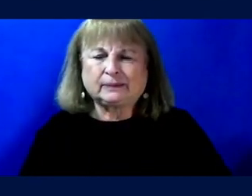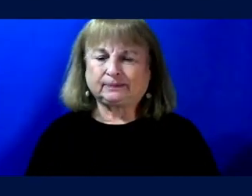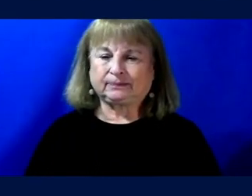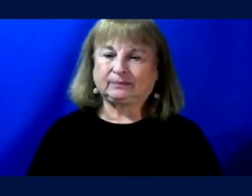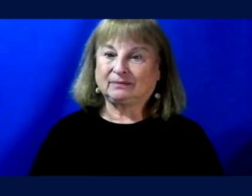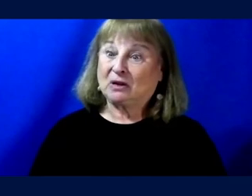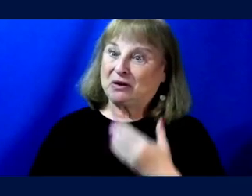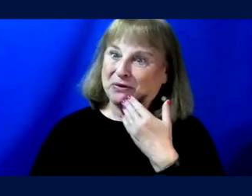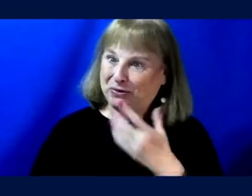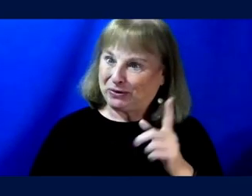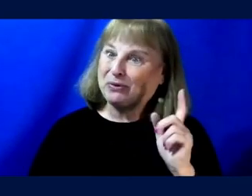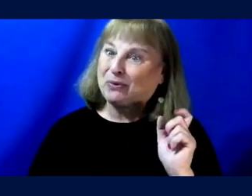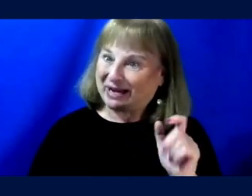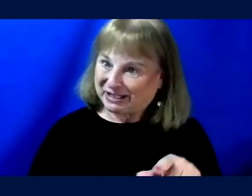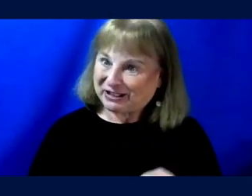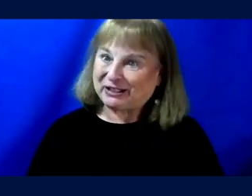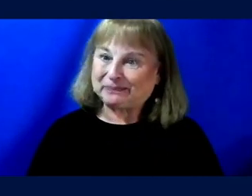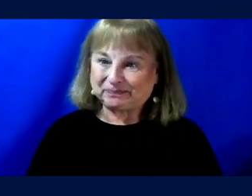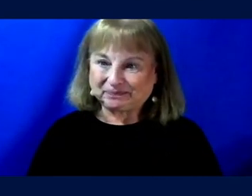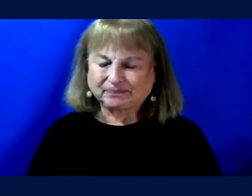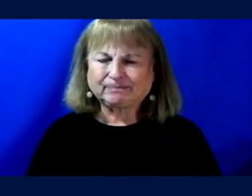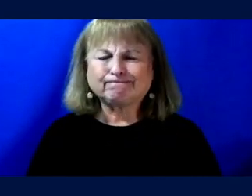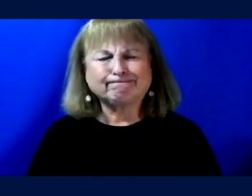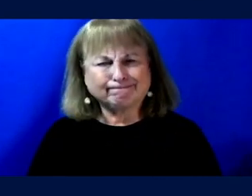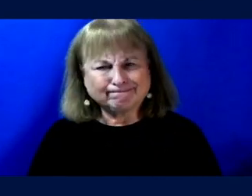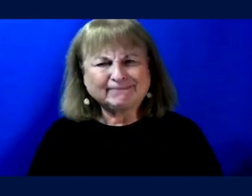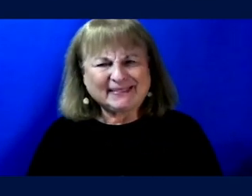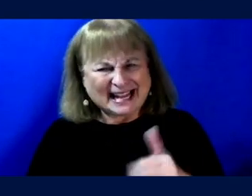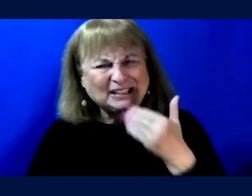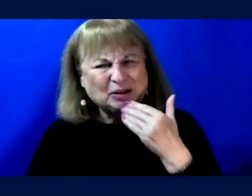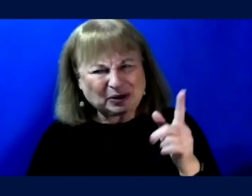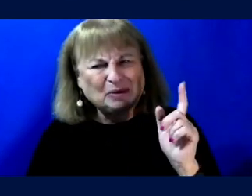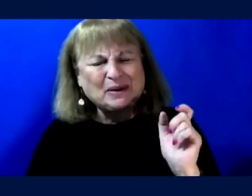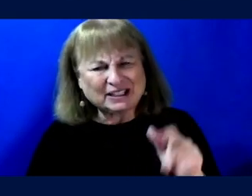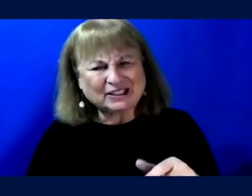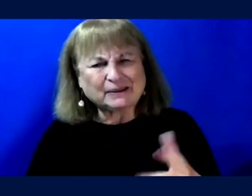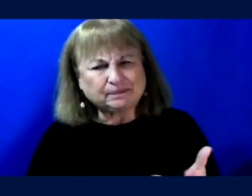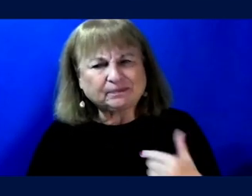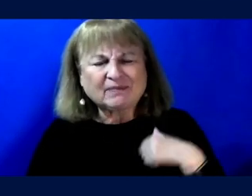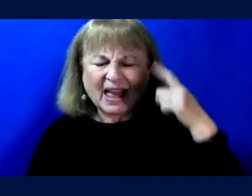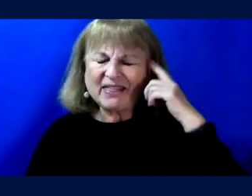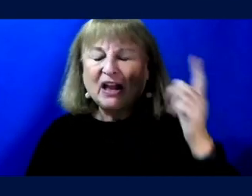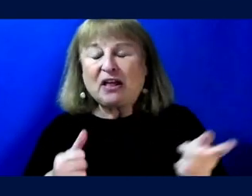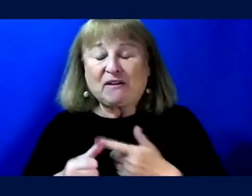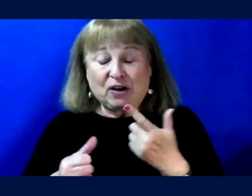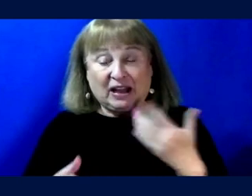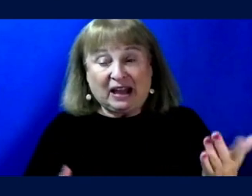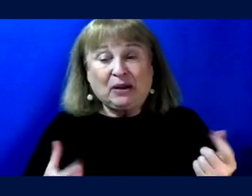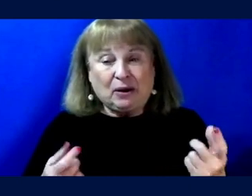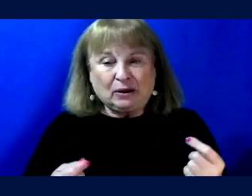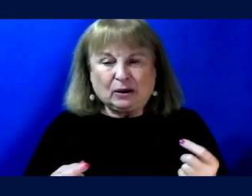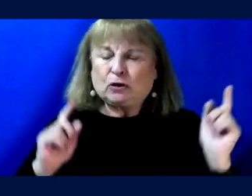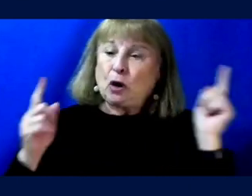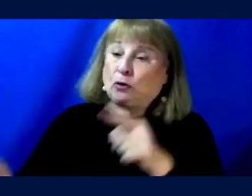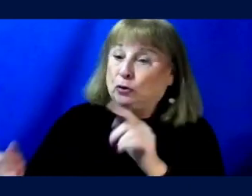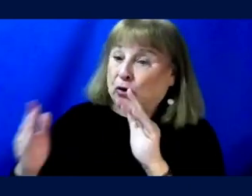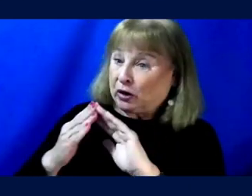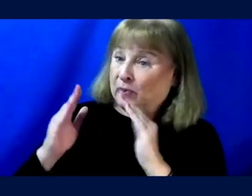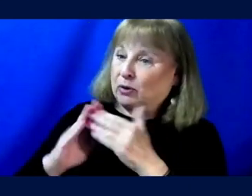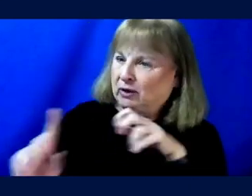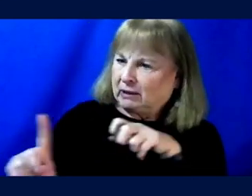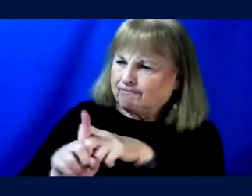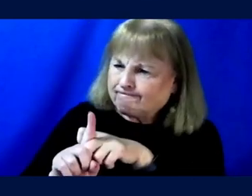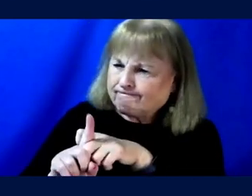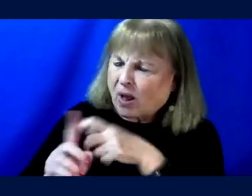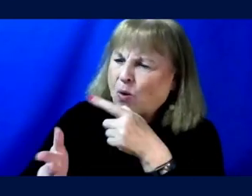Good question. Um, this is a good question. Uh, you know, I think the first thing that we always do is we go to the community. What